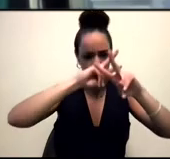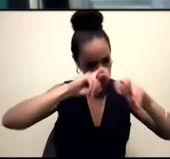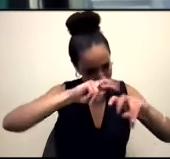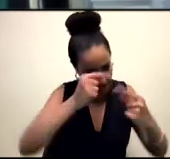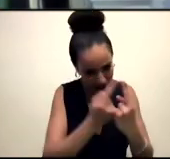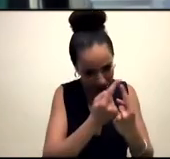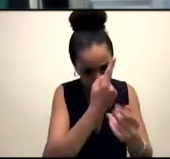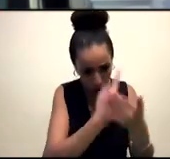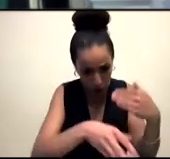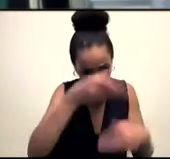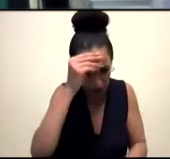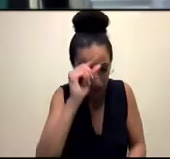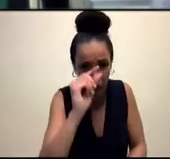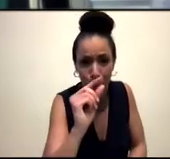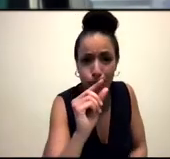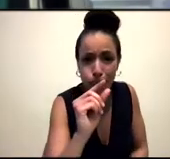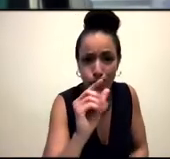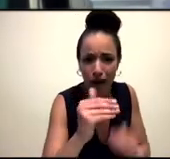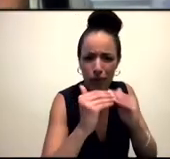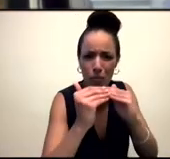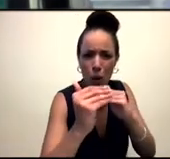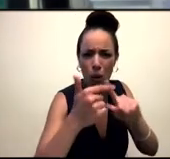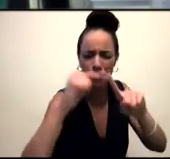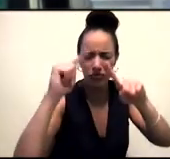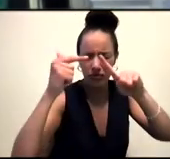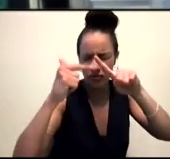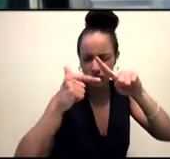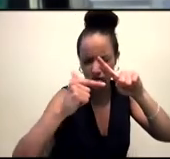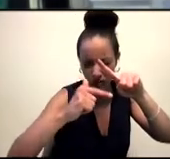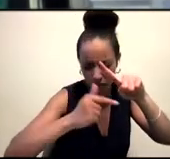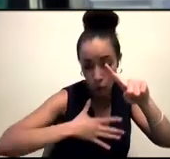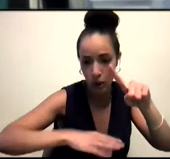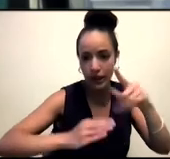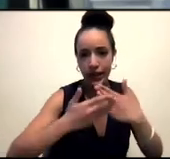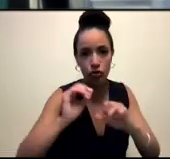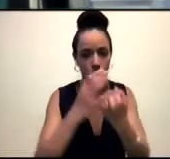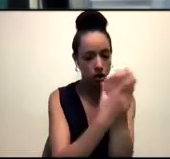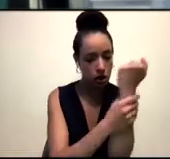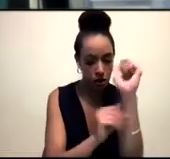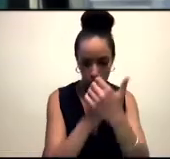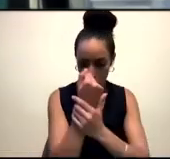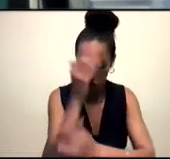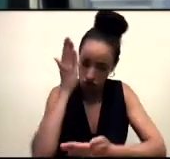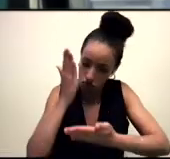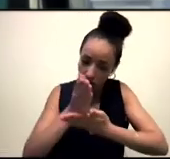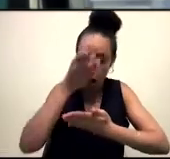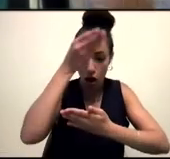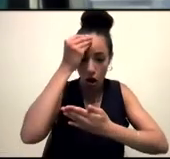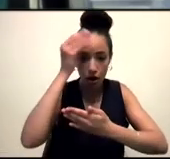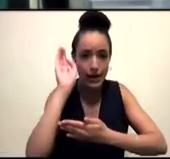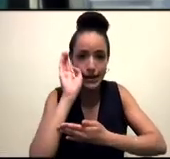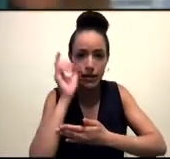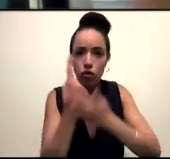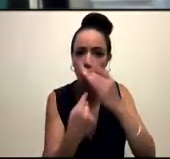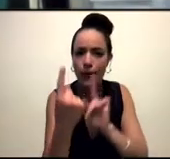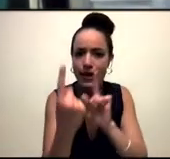And that we really need to do the work of really learning and listening, not only to each other, but to the land and to what's